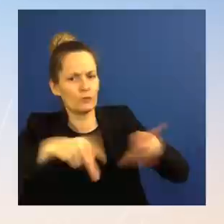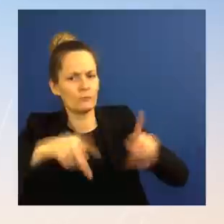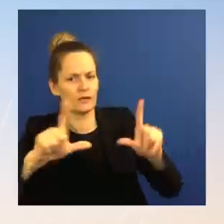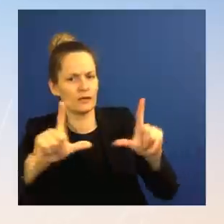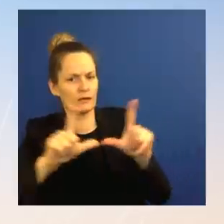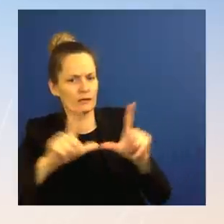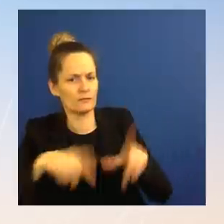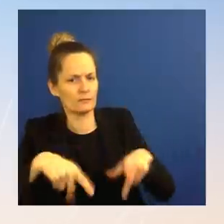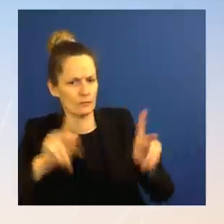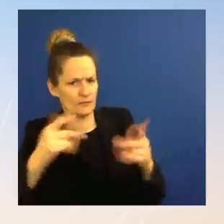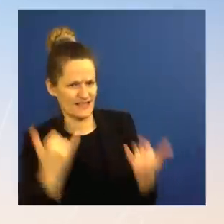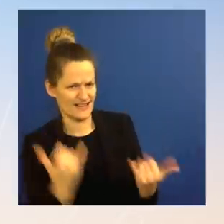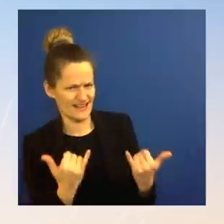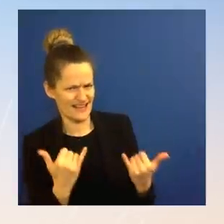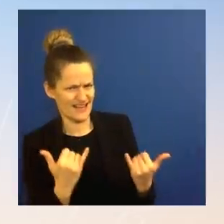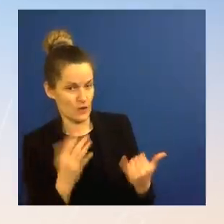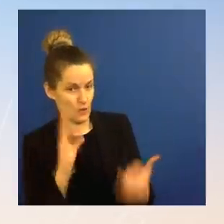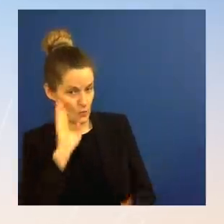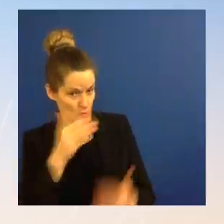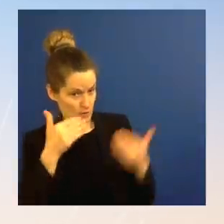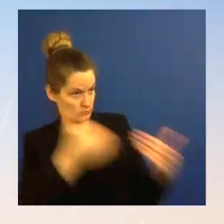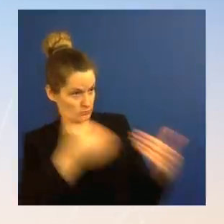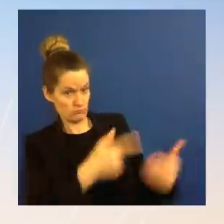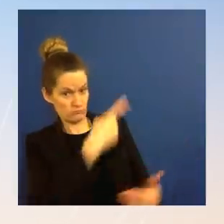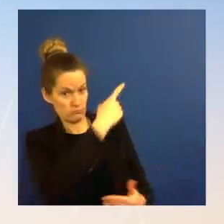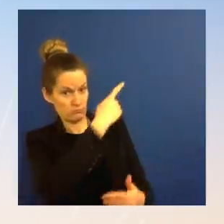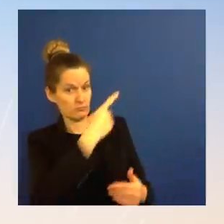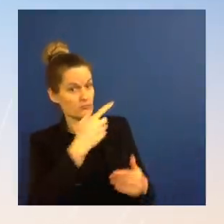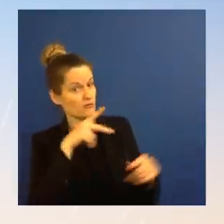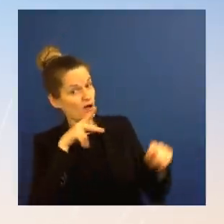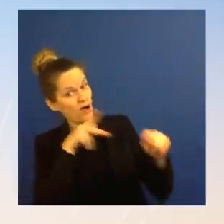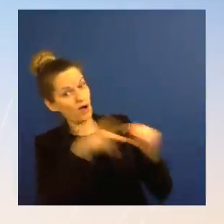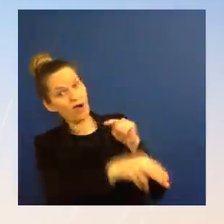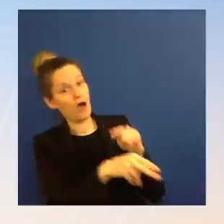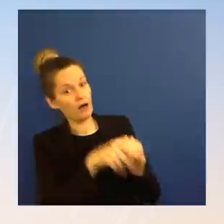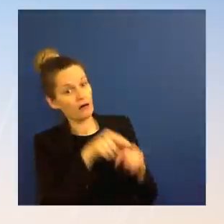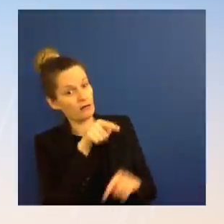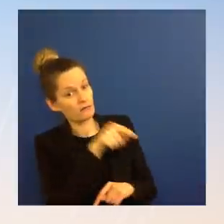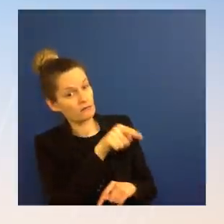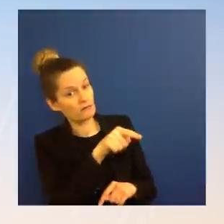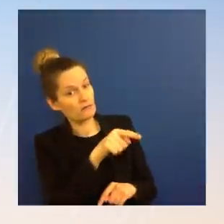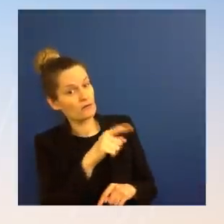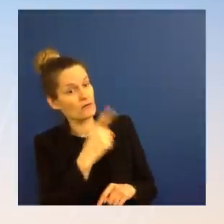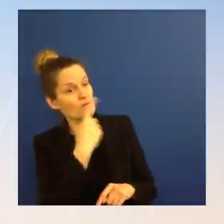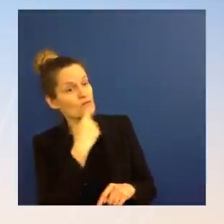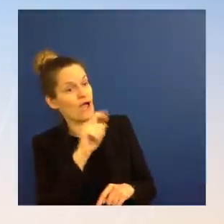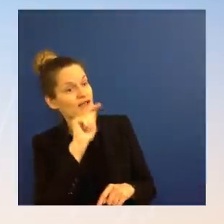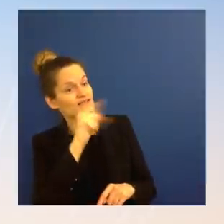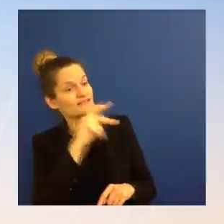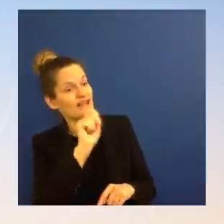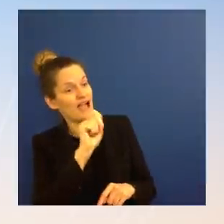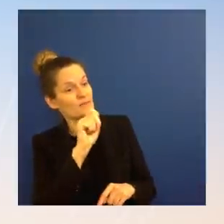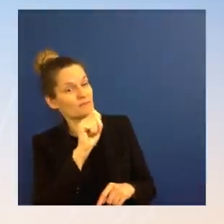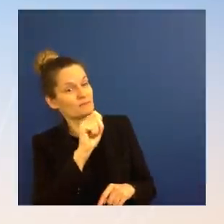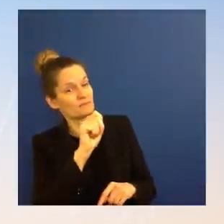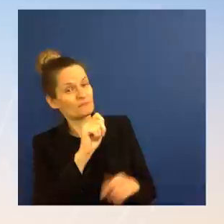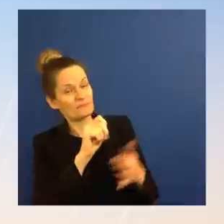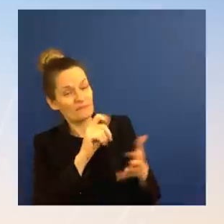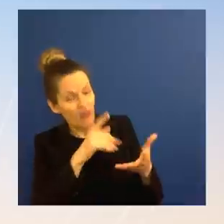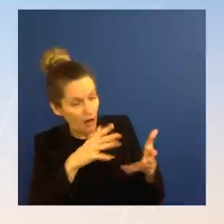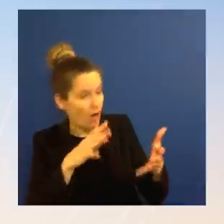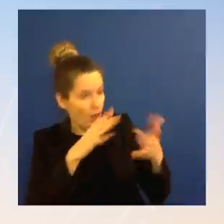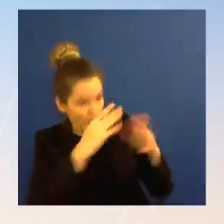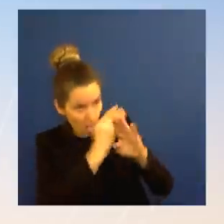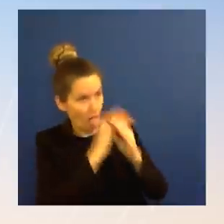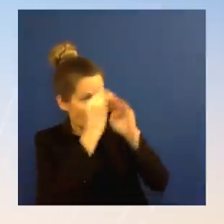What red tape needs to be cut when they have the permits, they have the capacity to do it? What's holding them up? The Does President